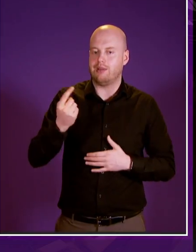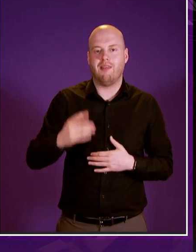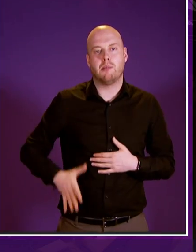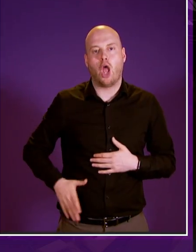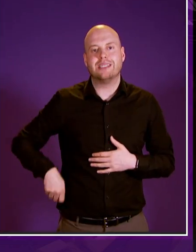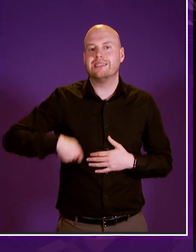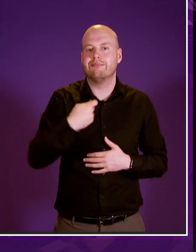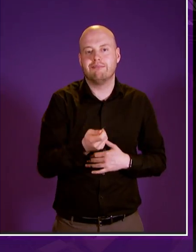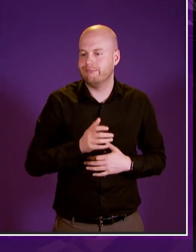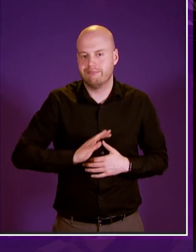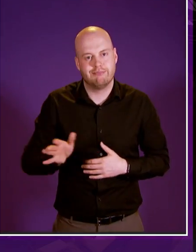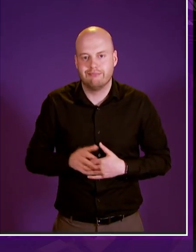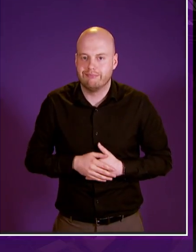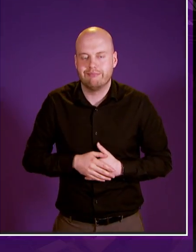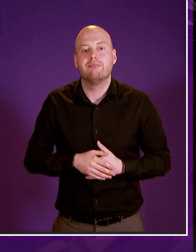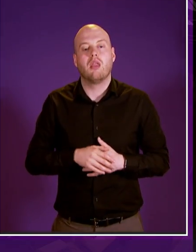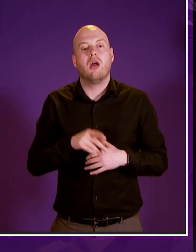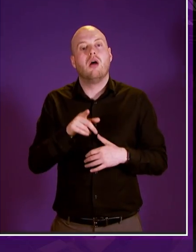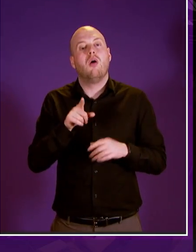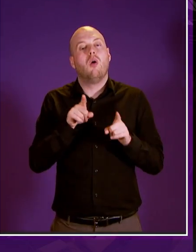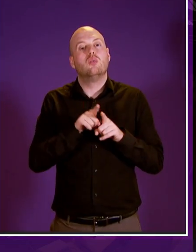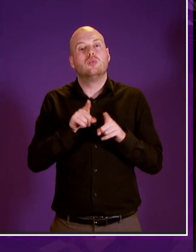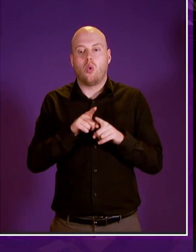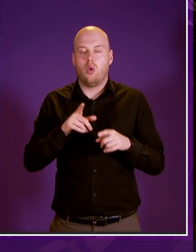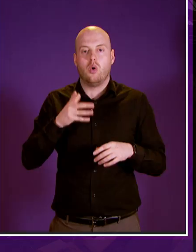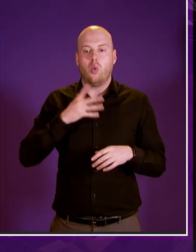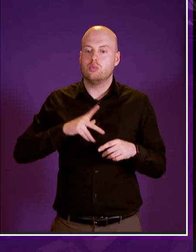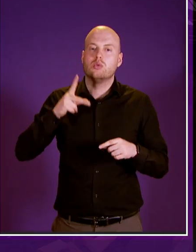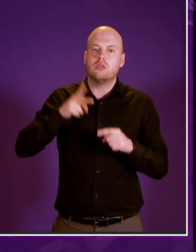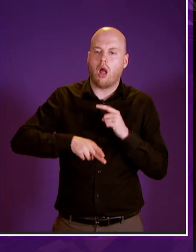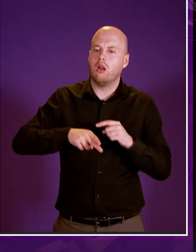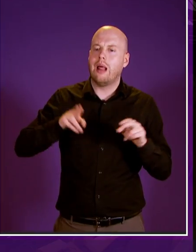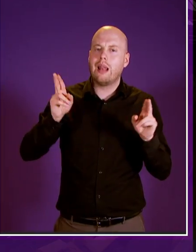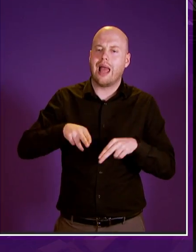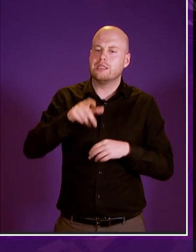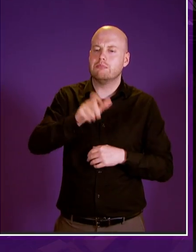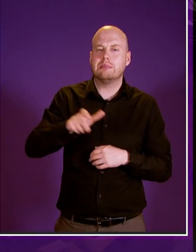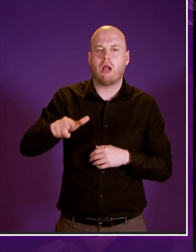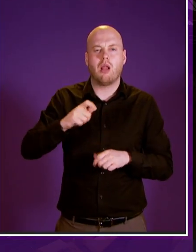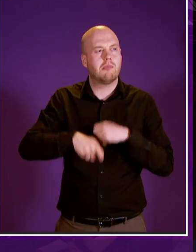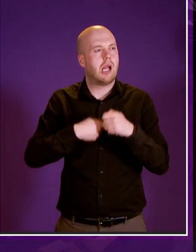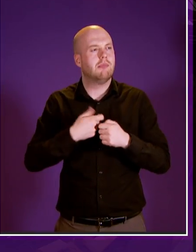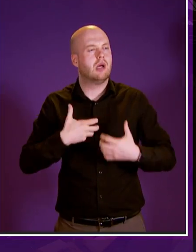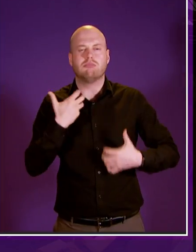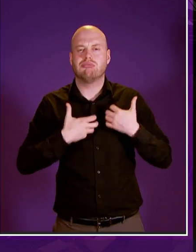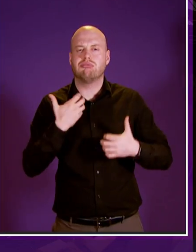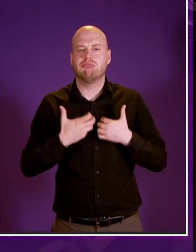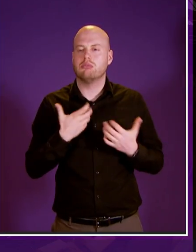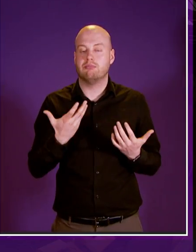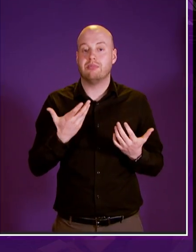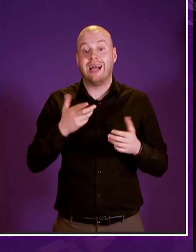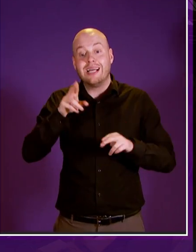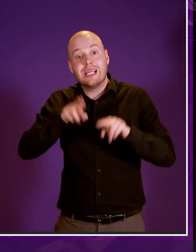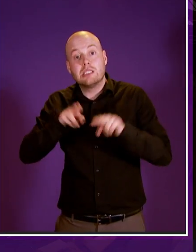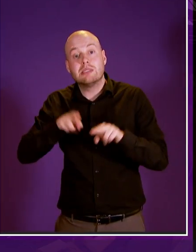further action additionally in order to cut down the number of constituents left confused frustrated and distressed by their assessment interviews assessments will only